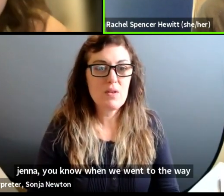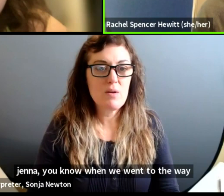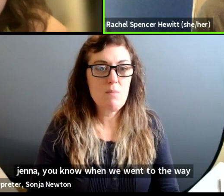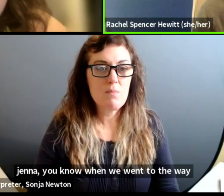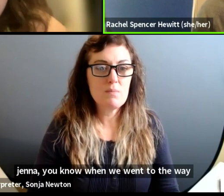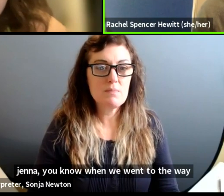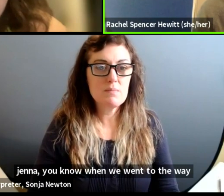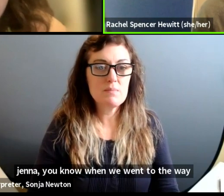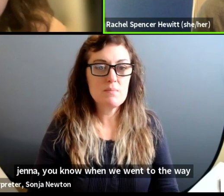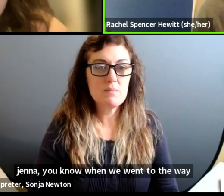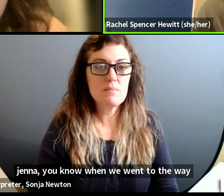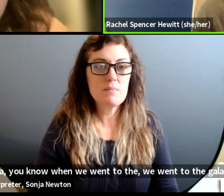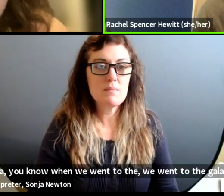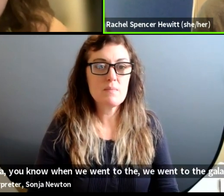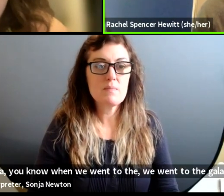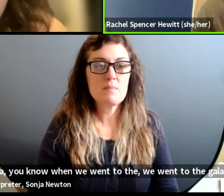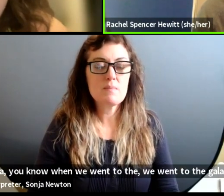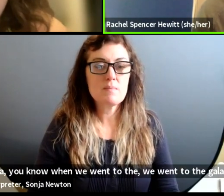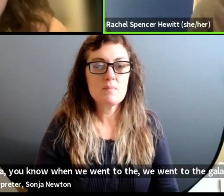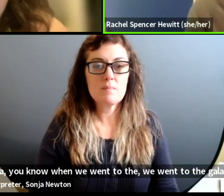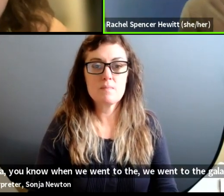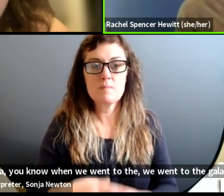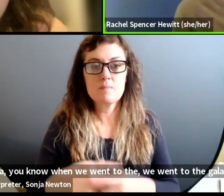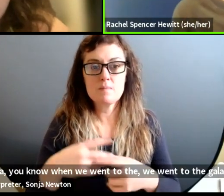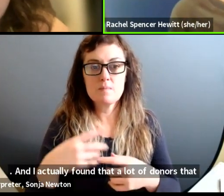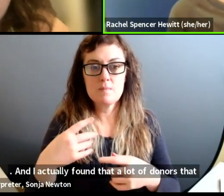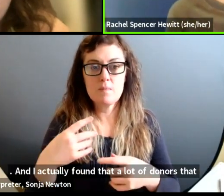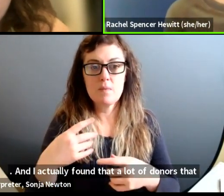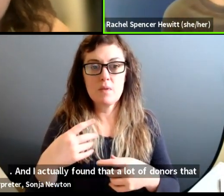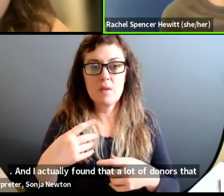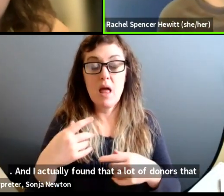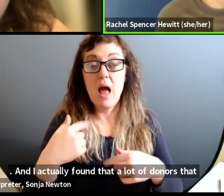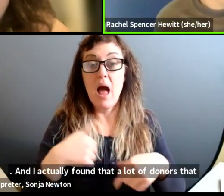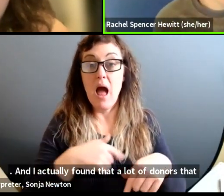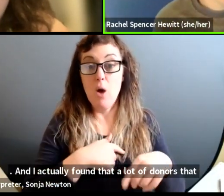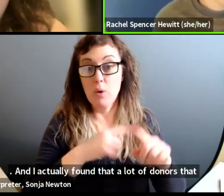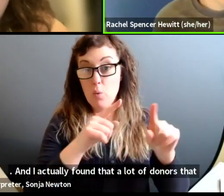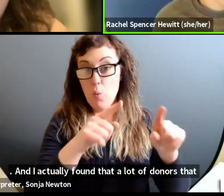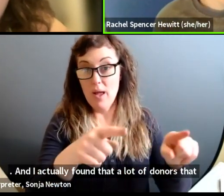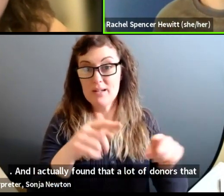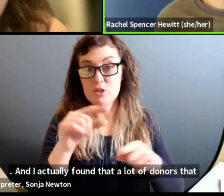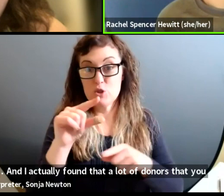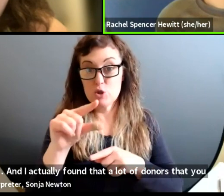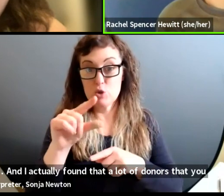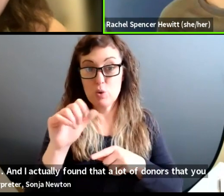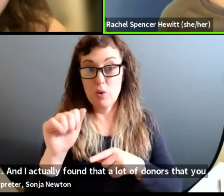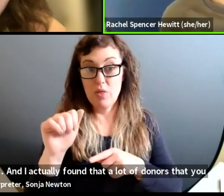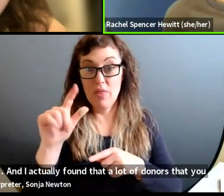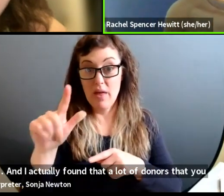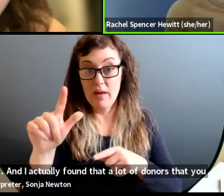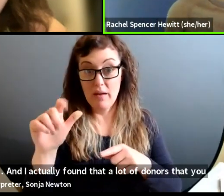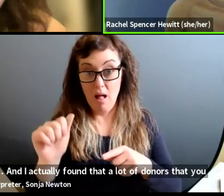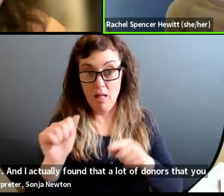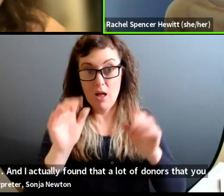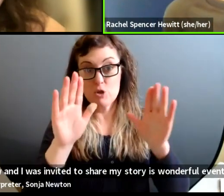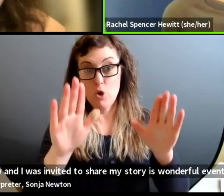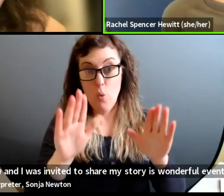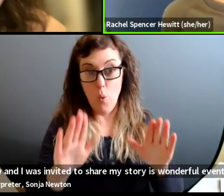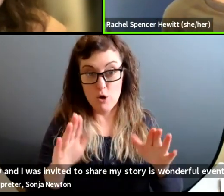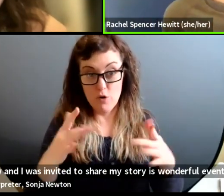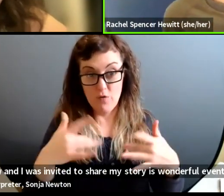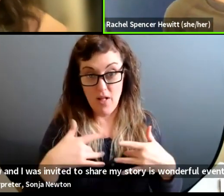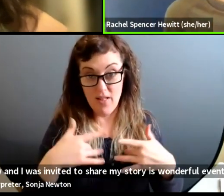actually found that a lot of donors that, you know, and I was invited to share my story is, um, a wonderful event, by the way. I loved it.